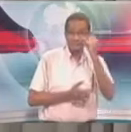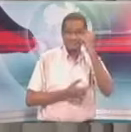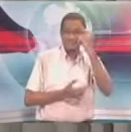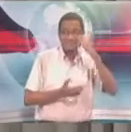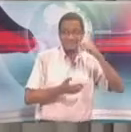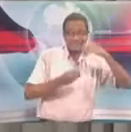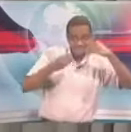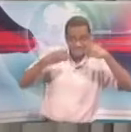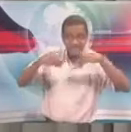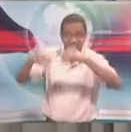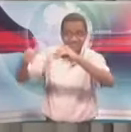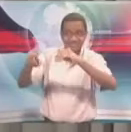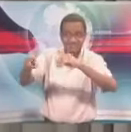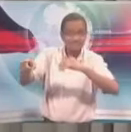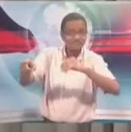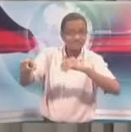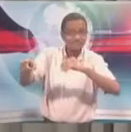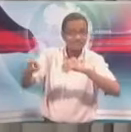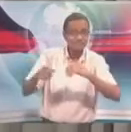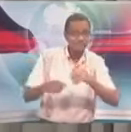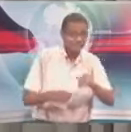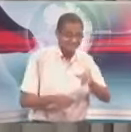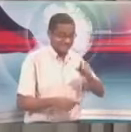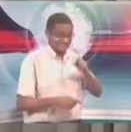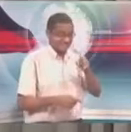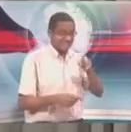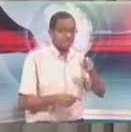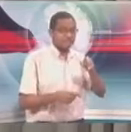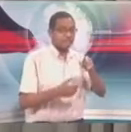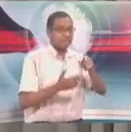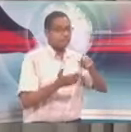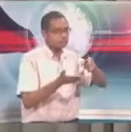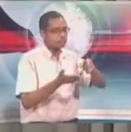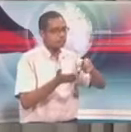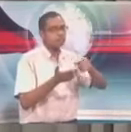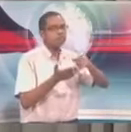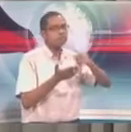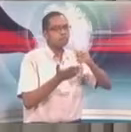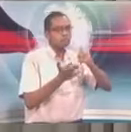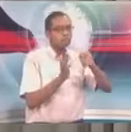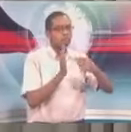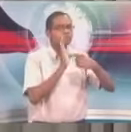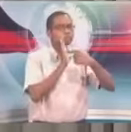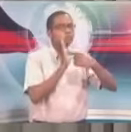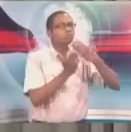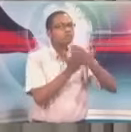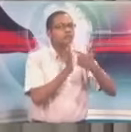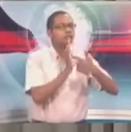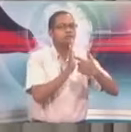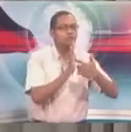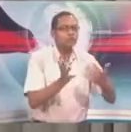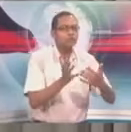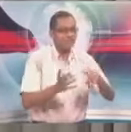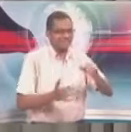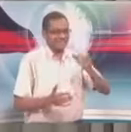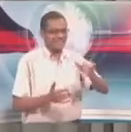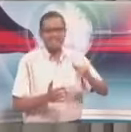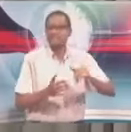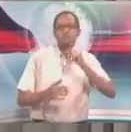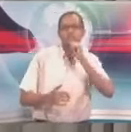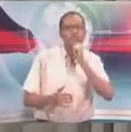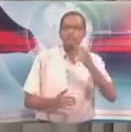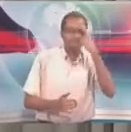clause that said that that fuel is not for any sanctioned country. It is not for Iran. It is not for South Korea. not for Venezuela.